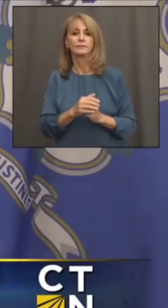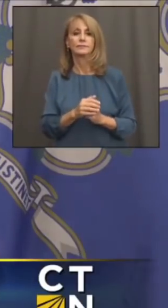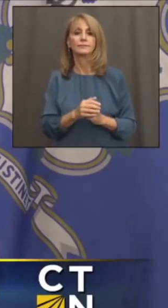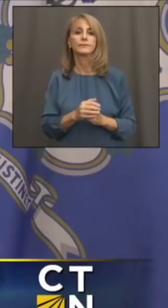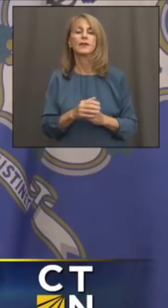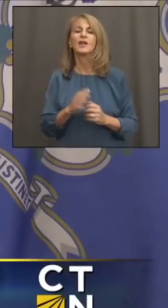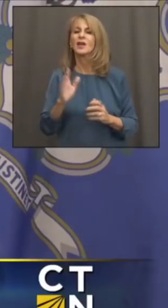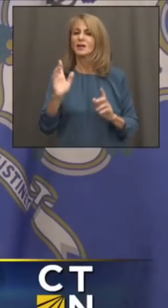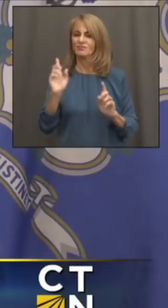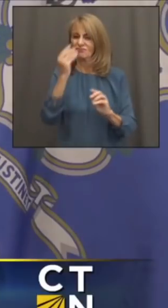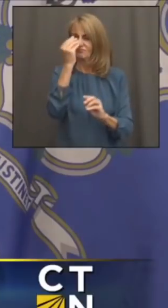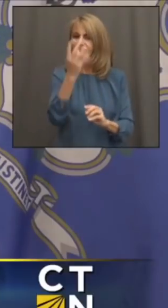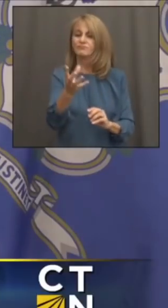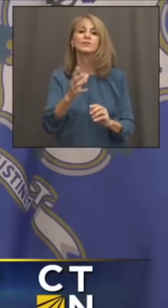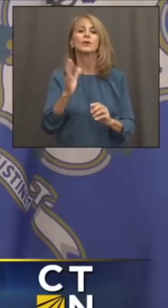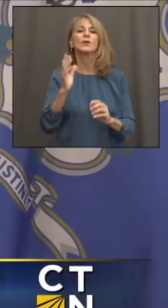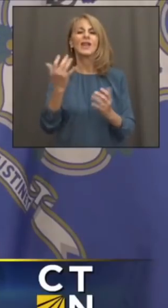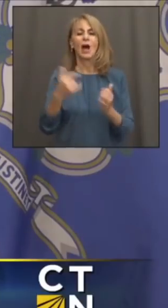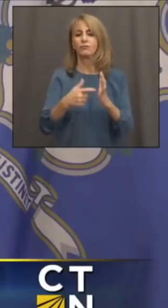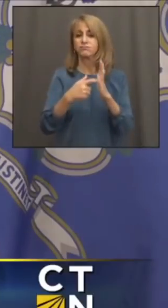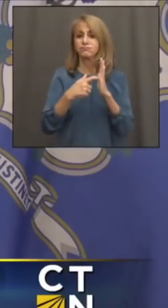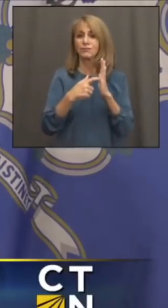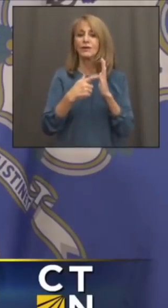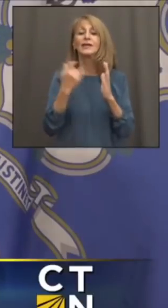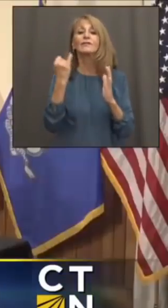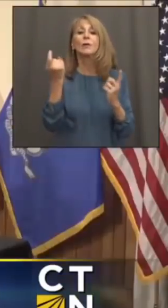mandate will probably keep going a little bit longer.